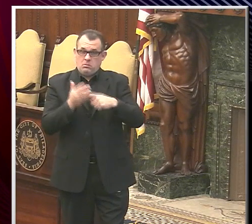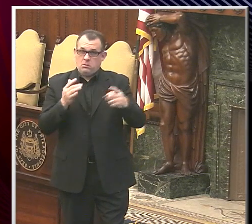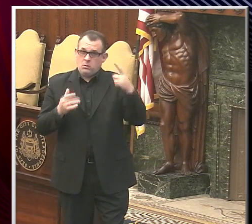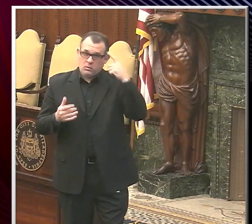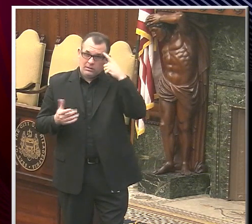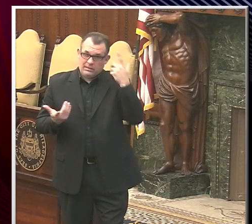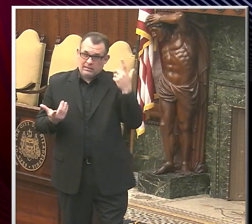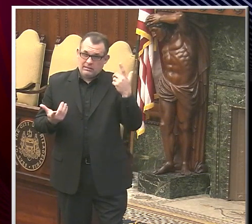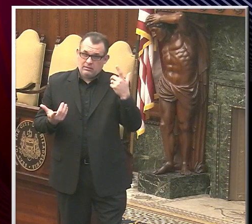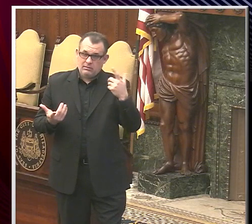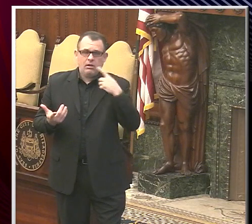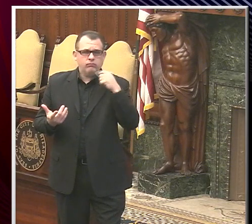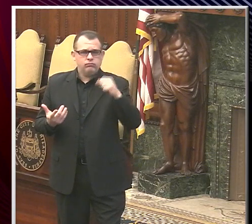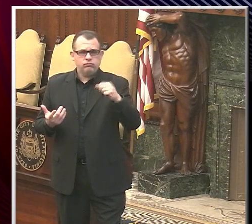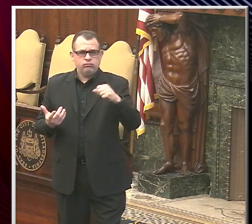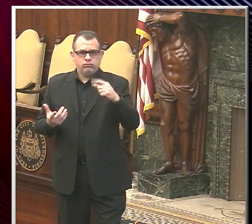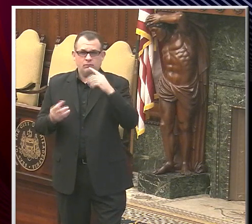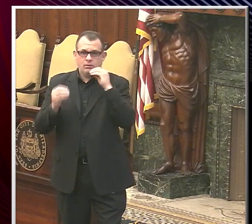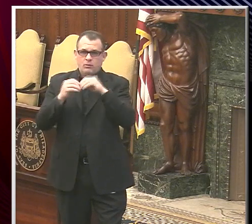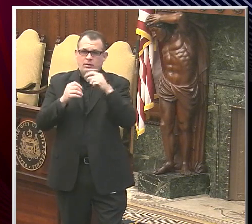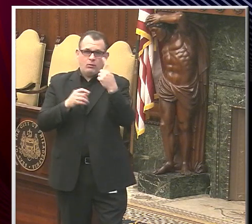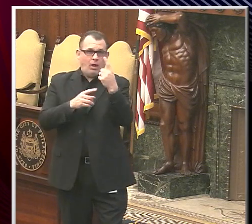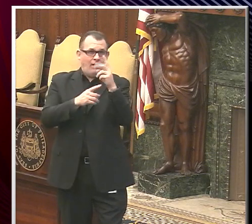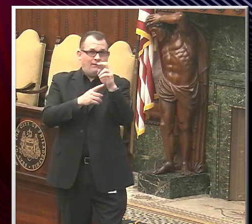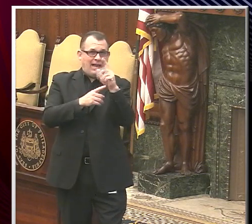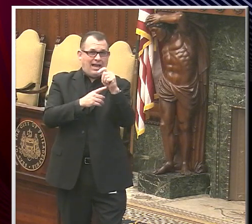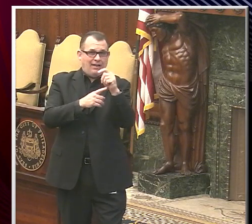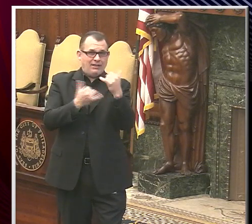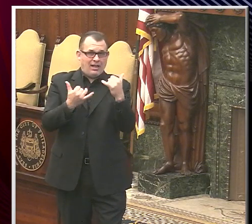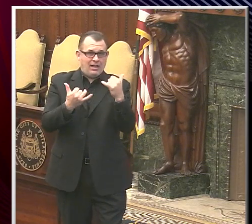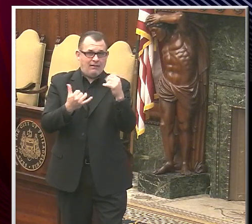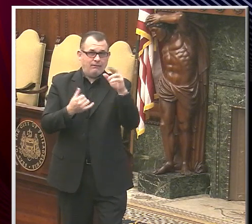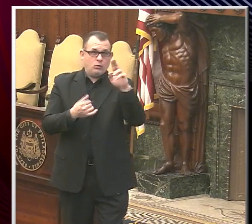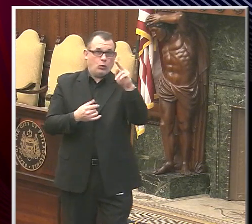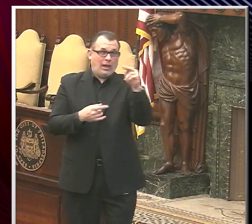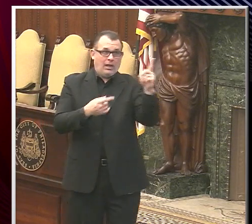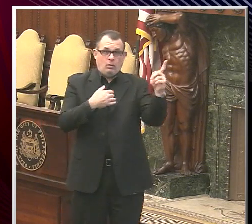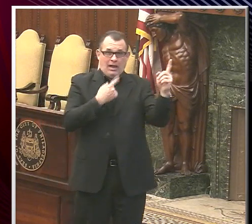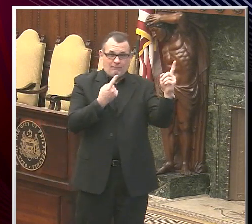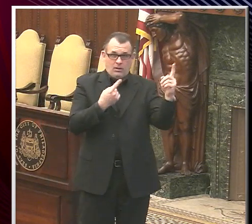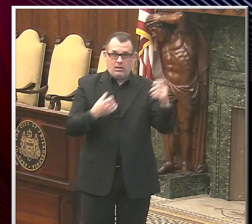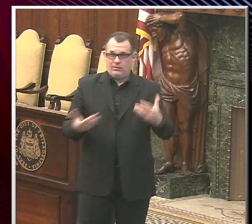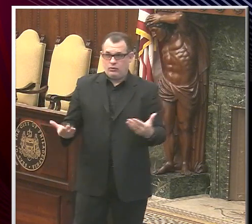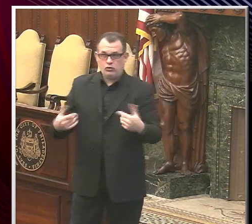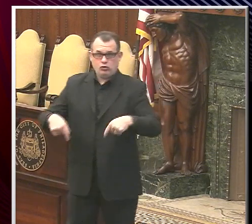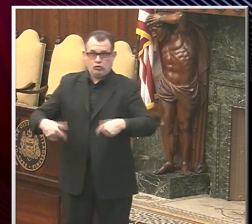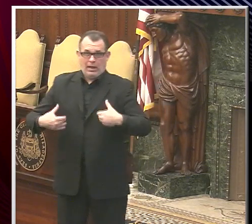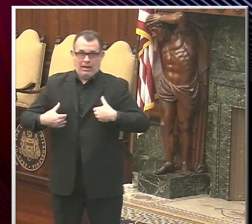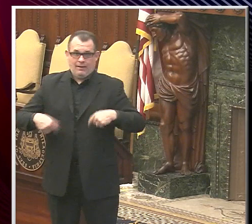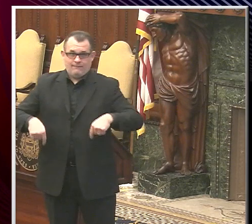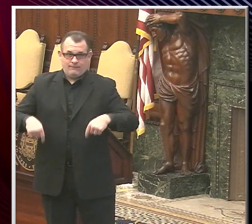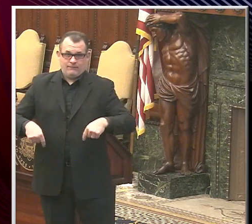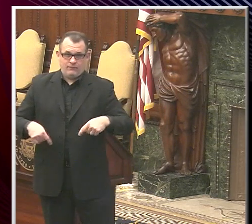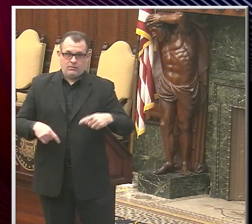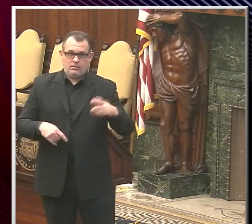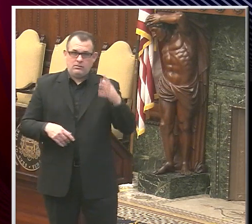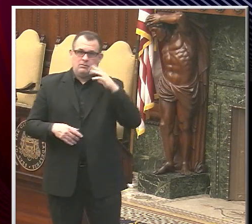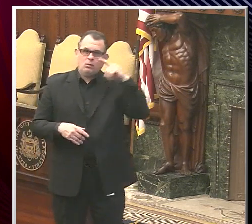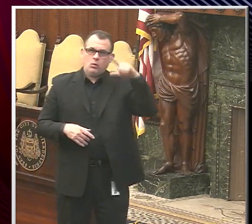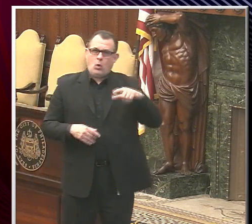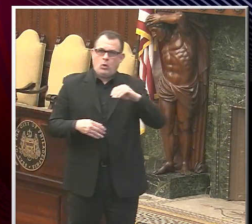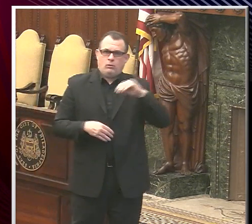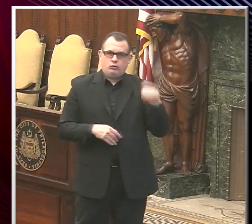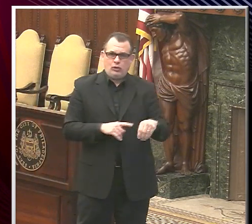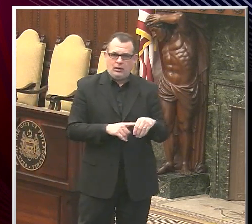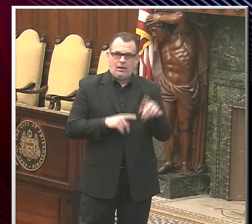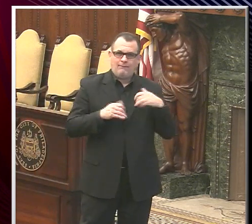So, first, there's more than one variant. There's the one from the United Kingdom, which we know is in this country, and it's a pretty small percentage of the viruses that